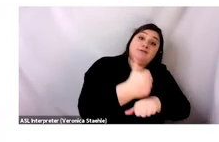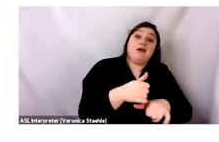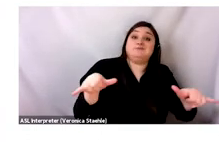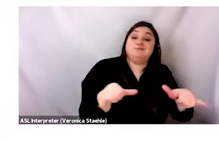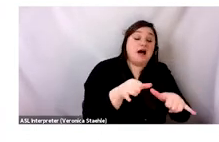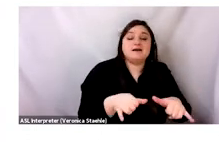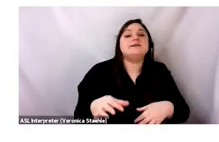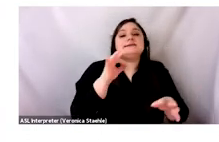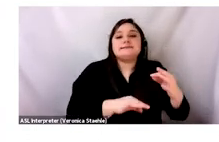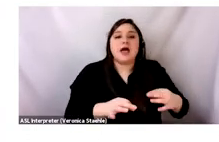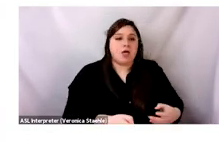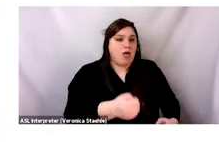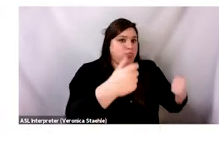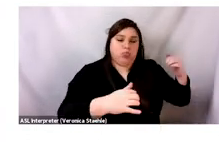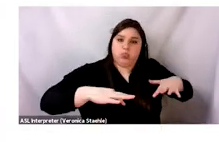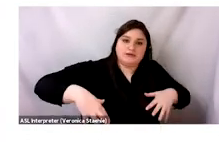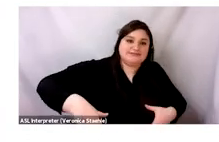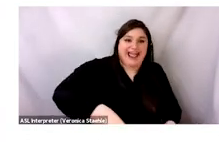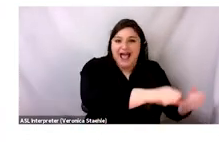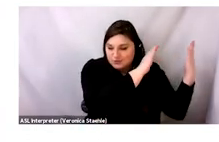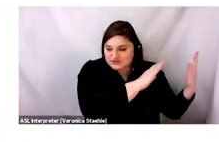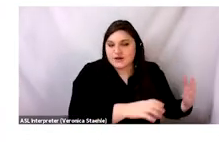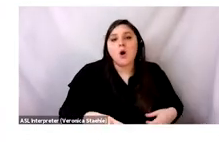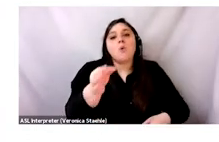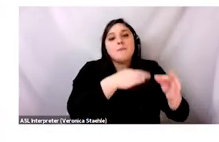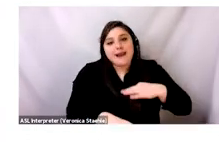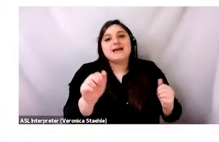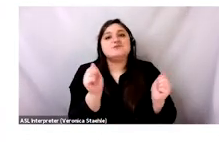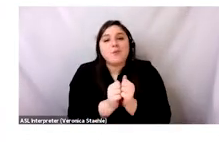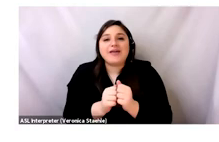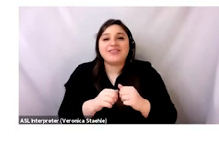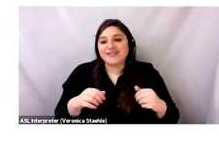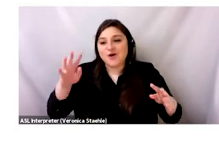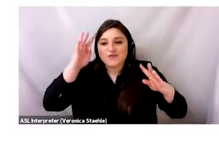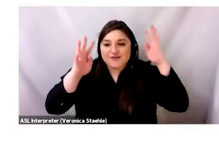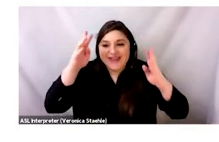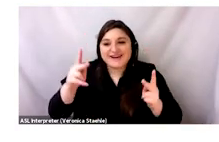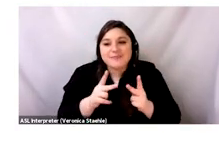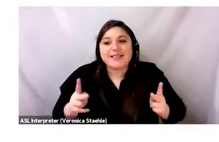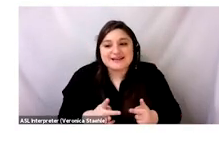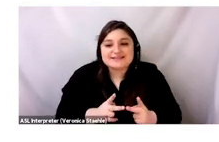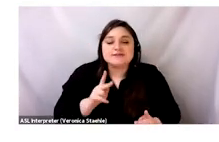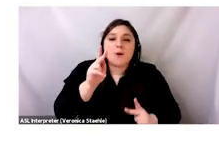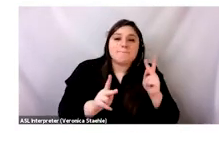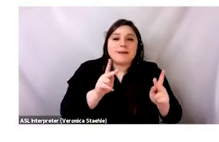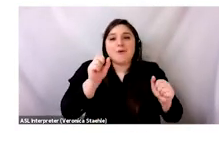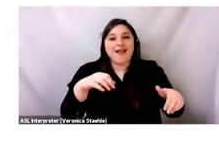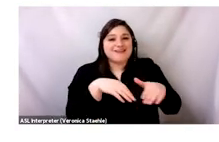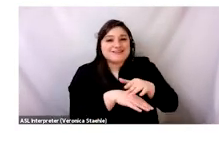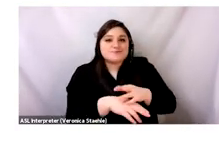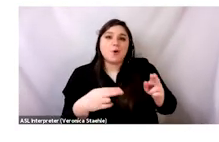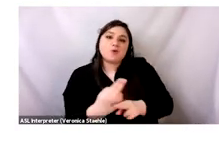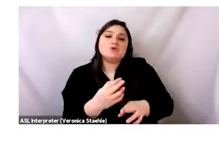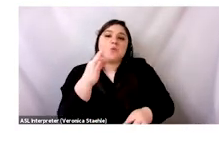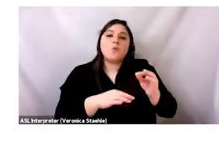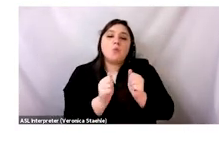be as much like Contamanto as possible with tailors, dyers, upcyclers in the stores themselves. And I think trying to do this